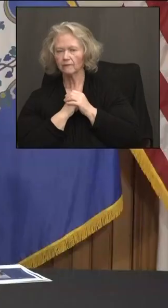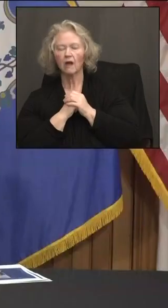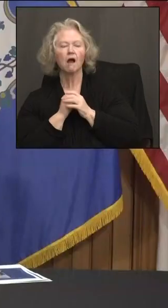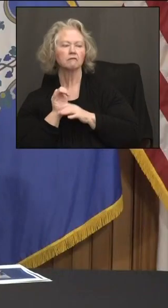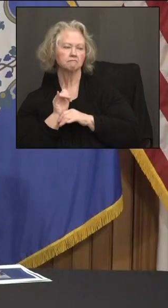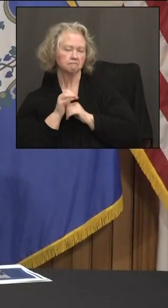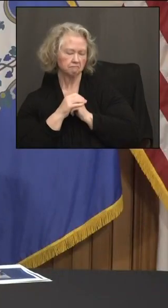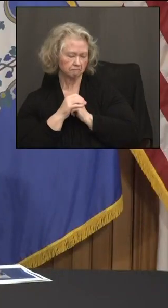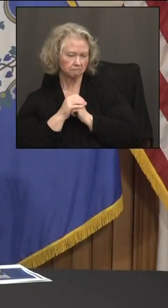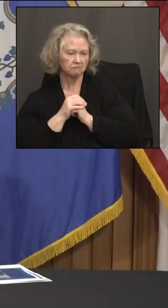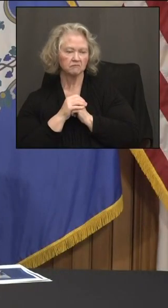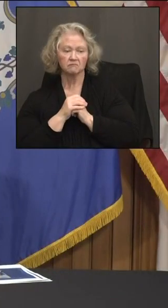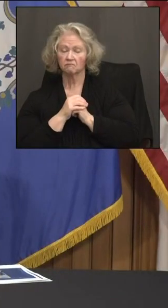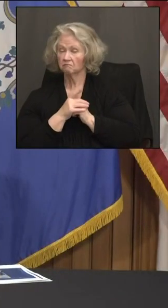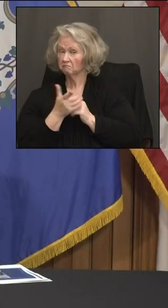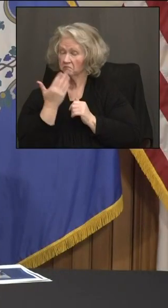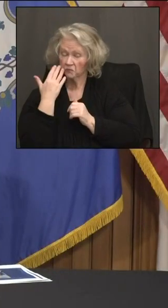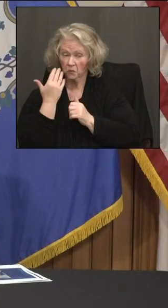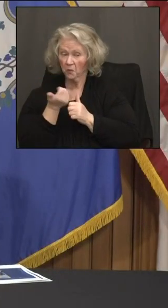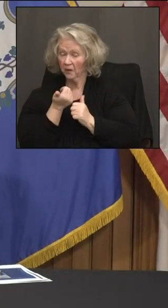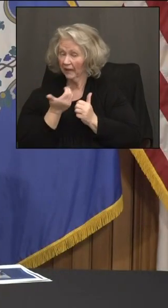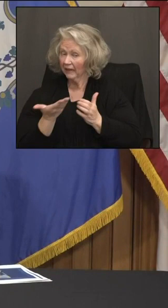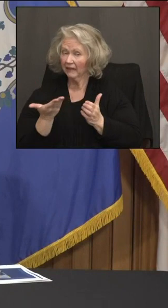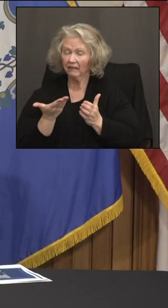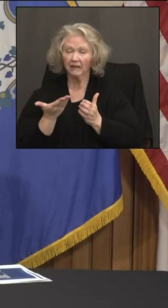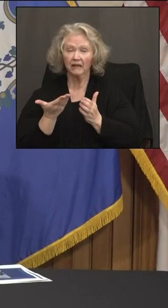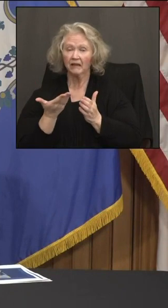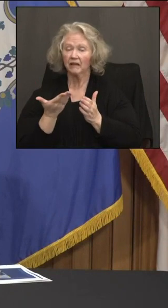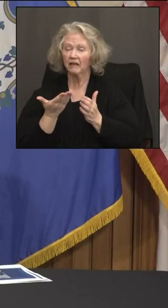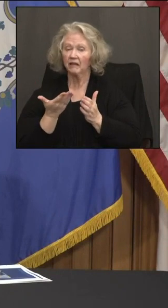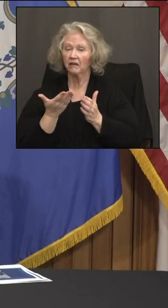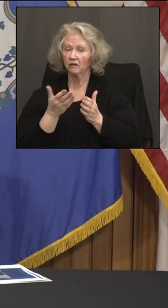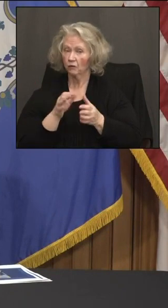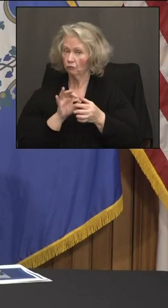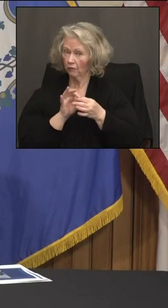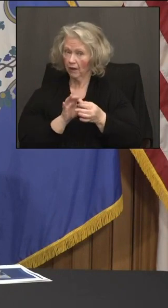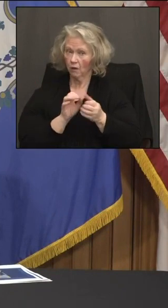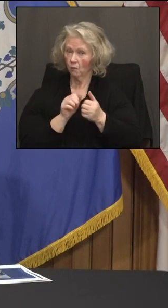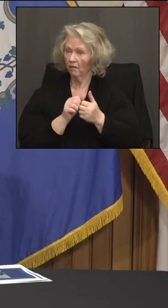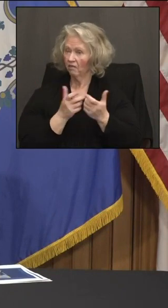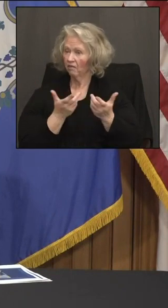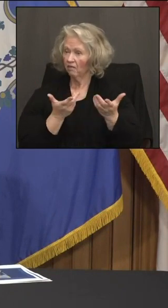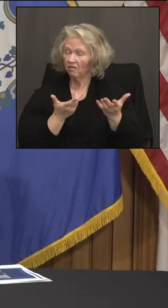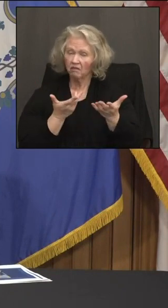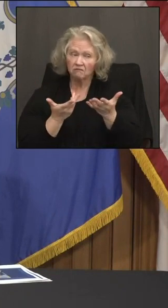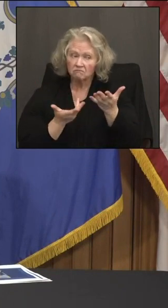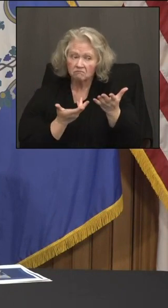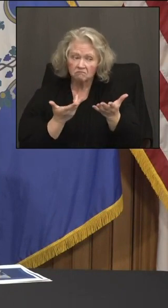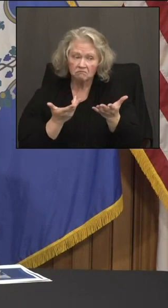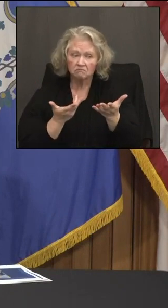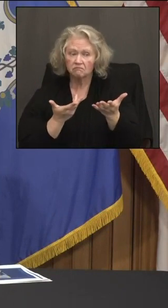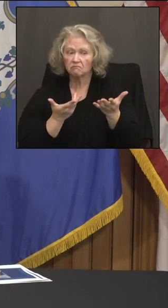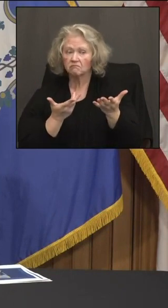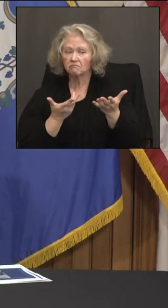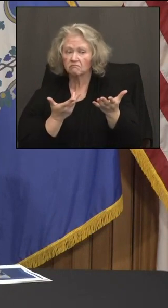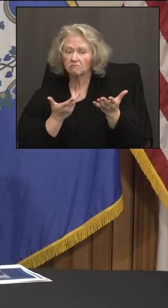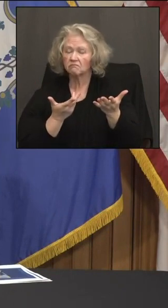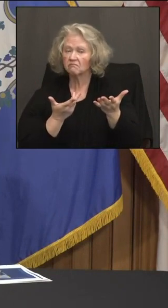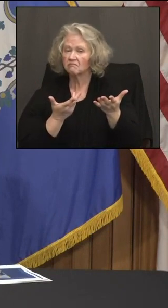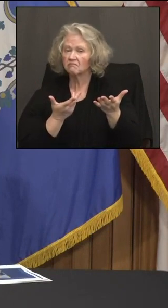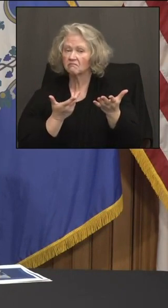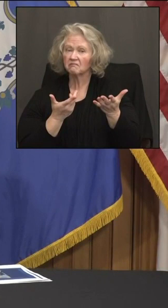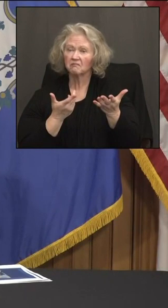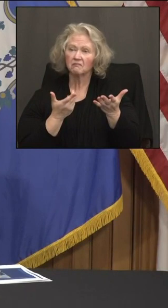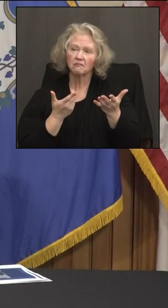All right. And do we have any information on the goals in the, you know, the 50